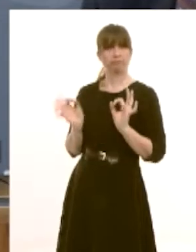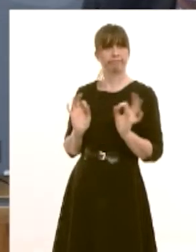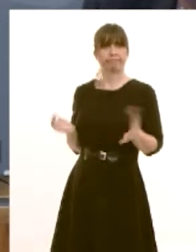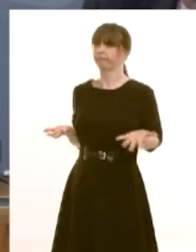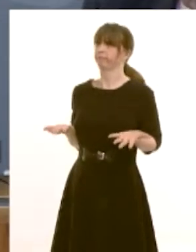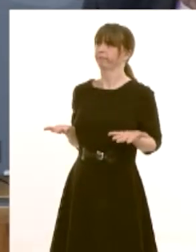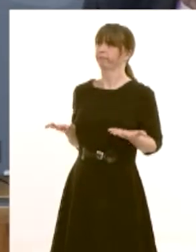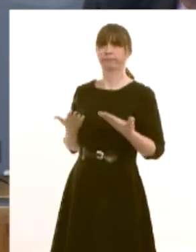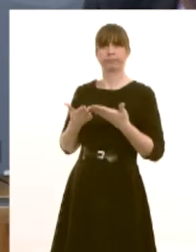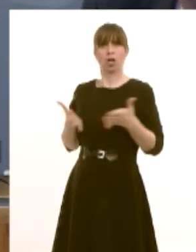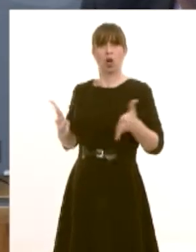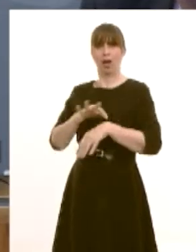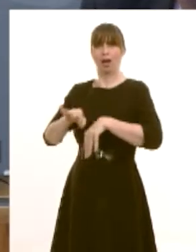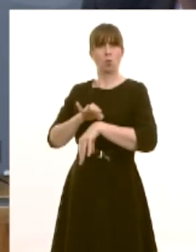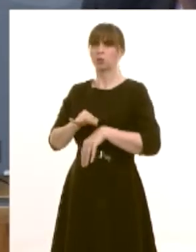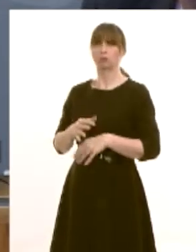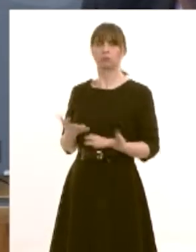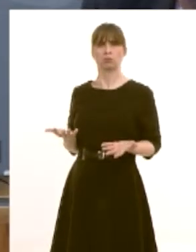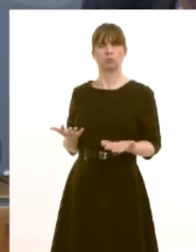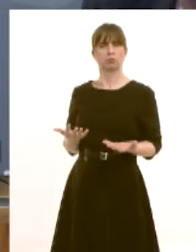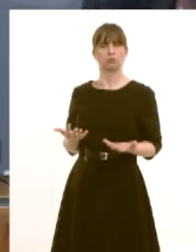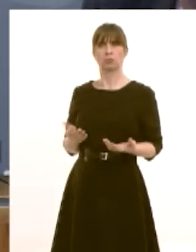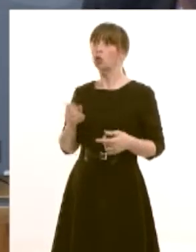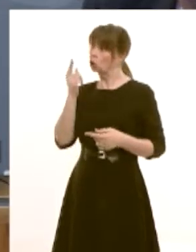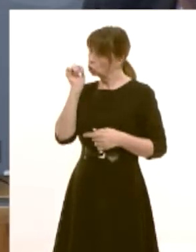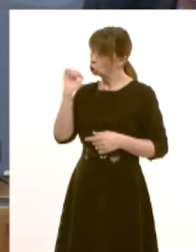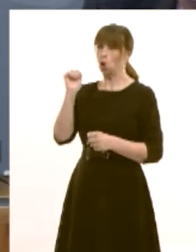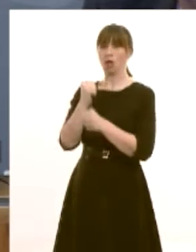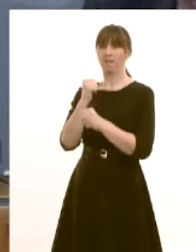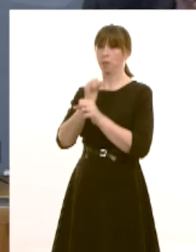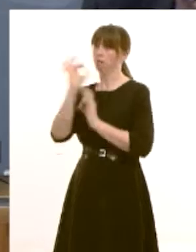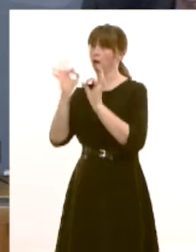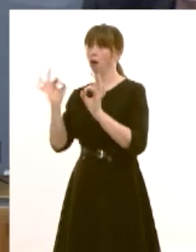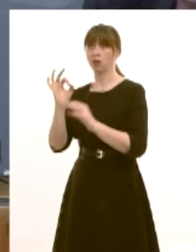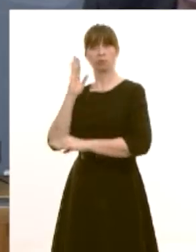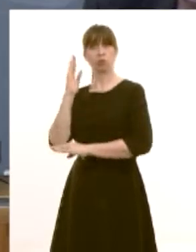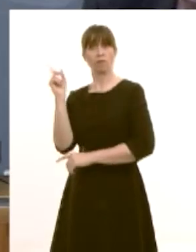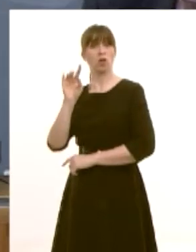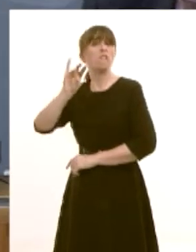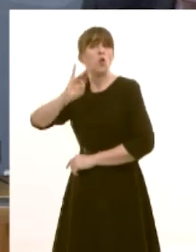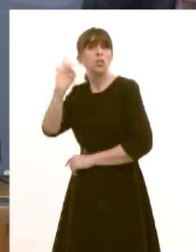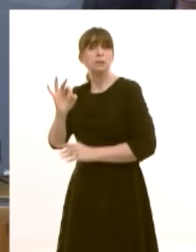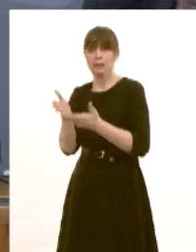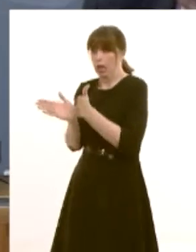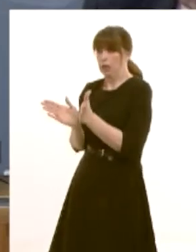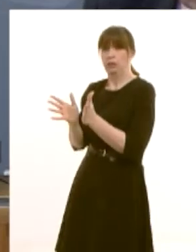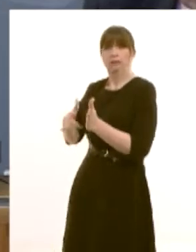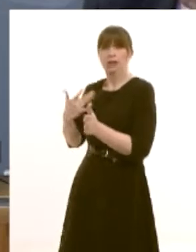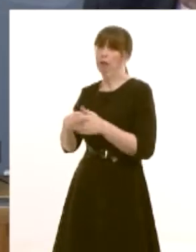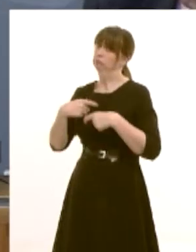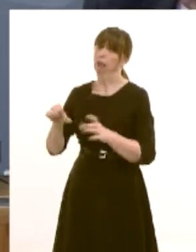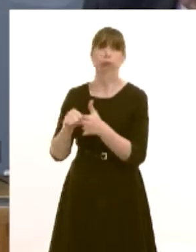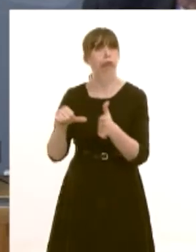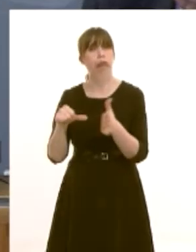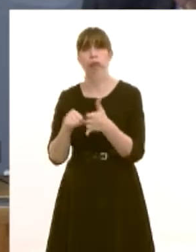opening hours it hasn't worked and your own survey by your own government demonstrated that 40 percent of people still say it's very difficult